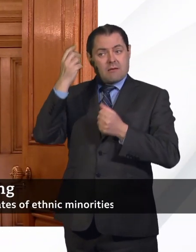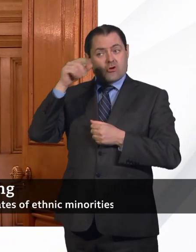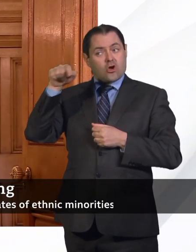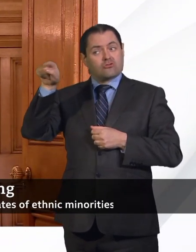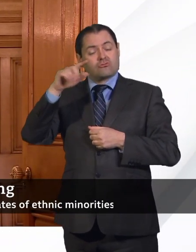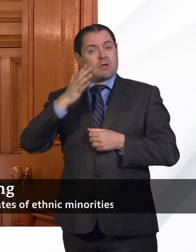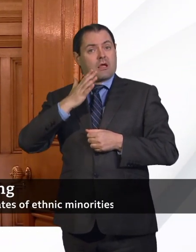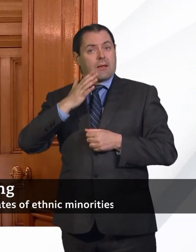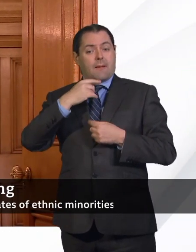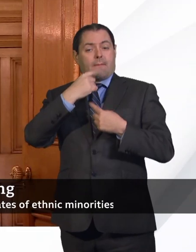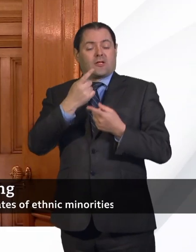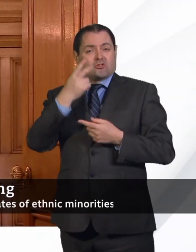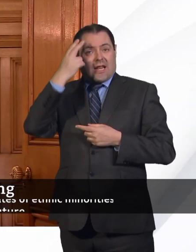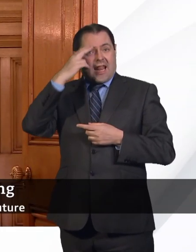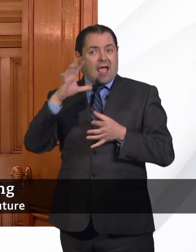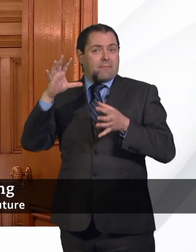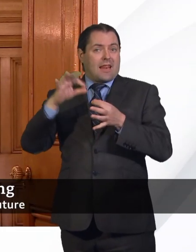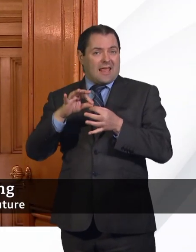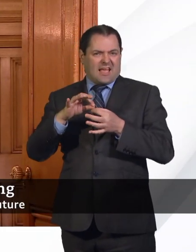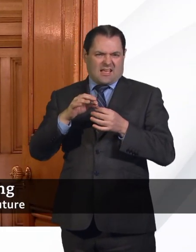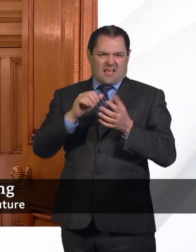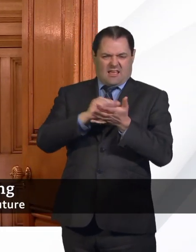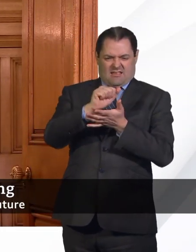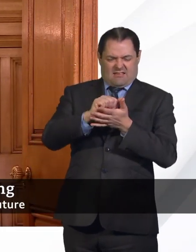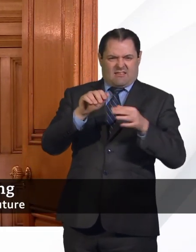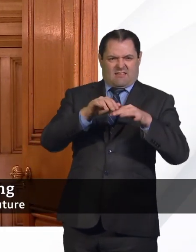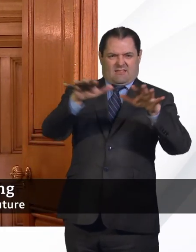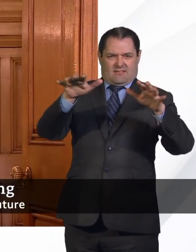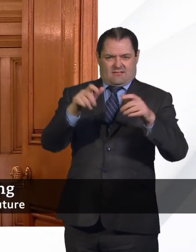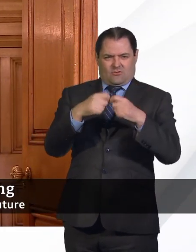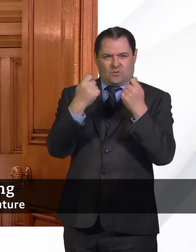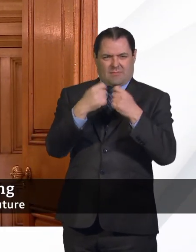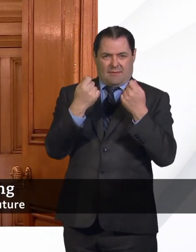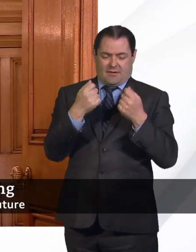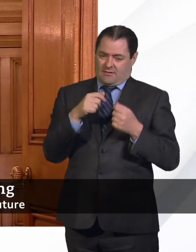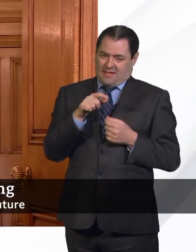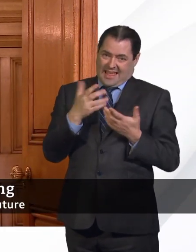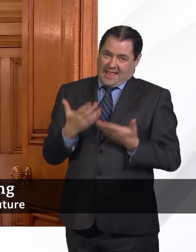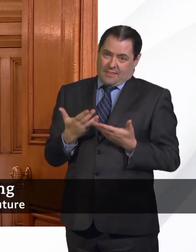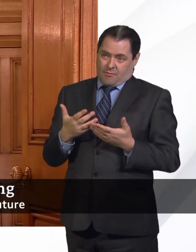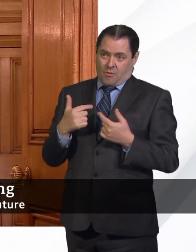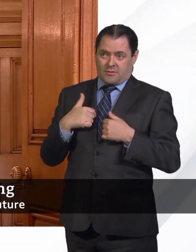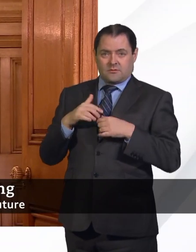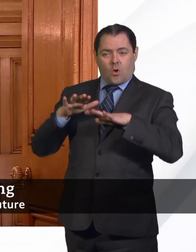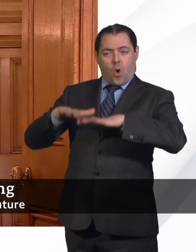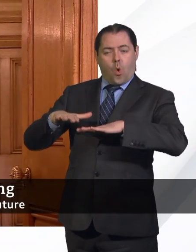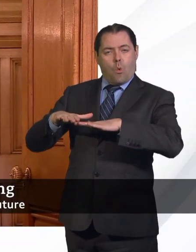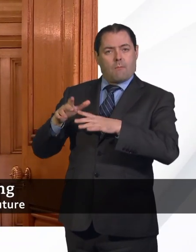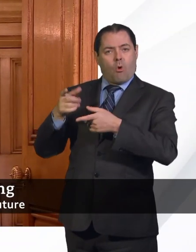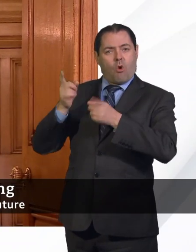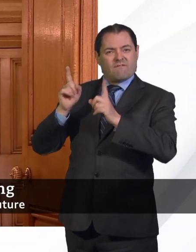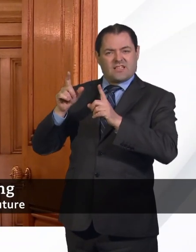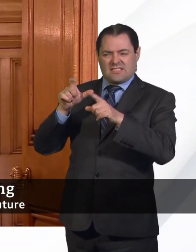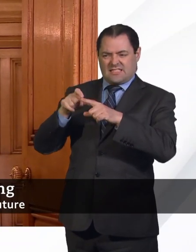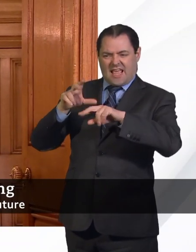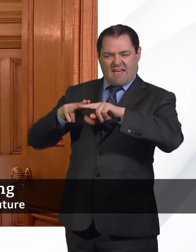have been mentioned in the media. But that is a piece of work that's being done by the Home Office and the DFT.